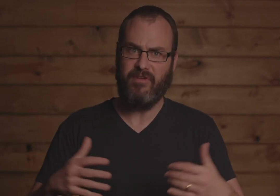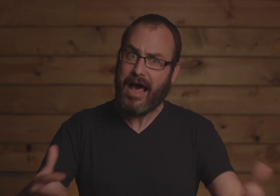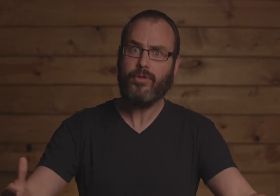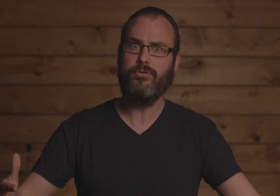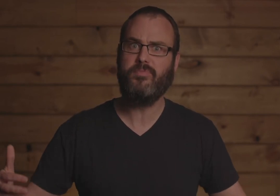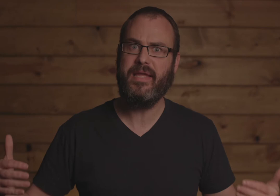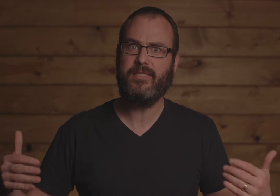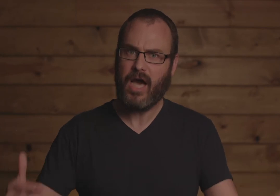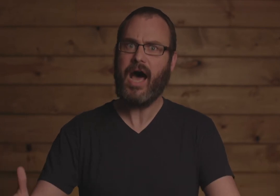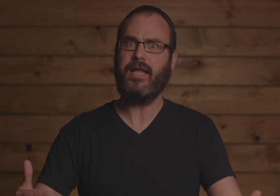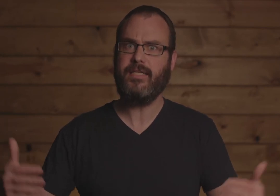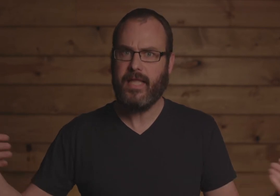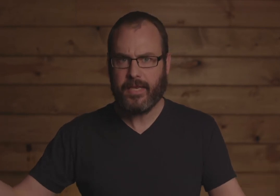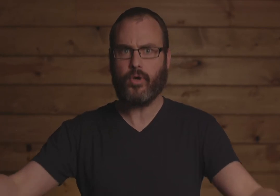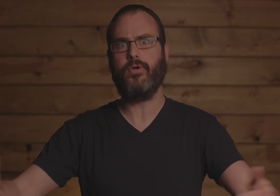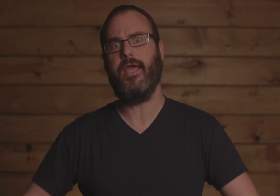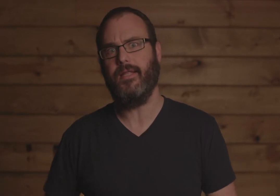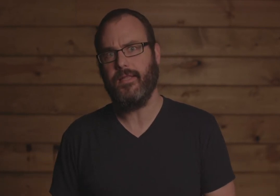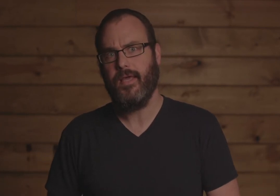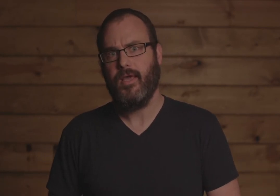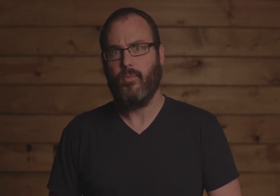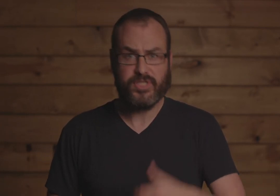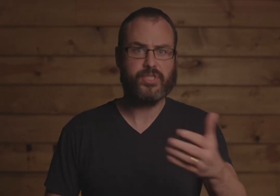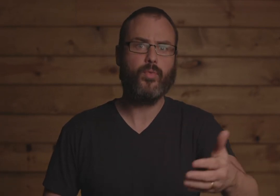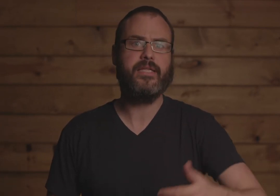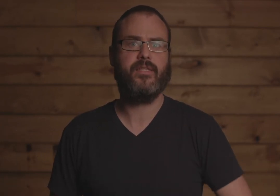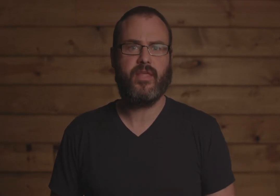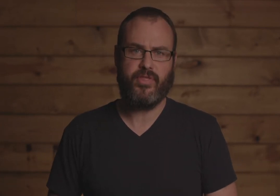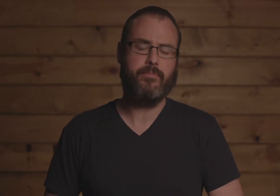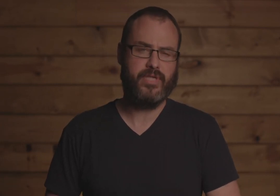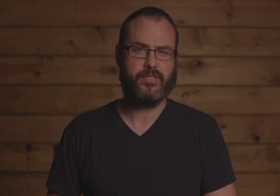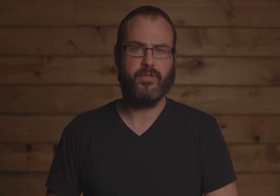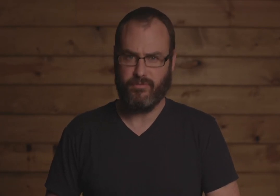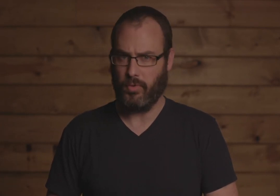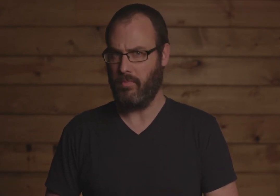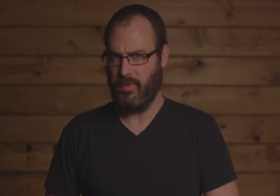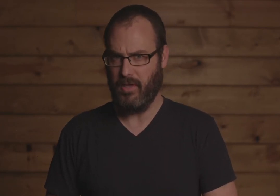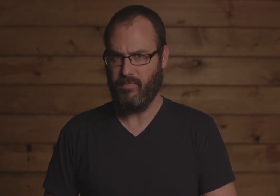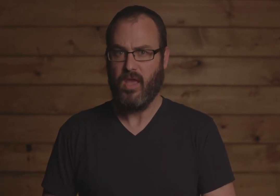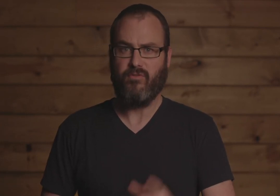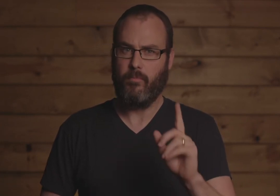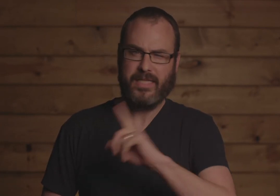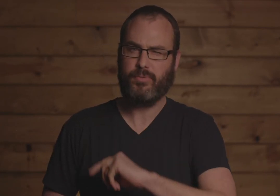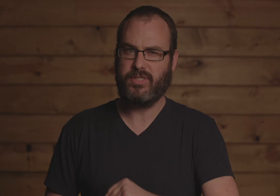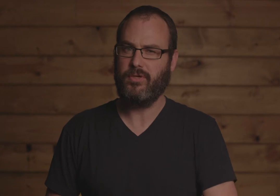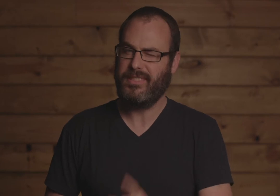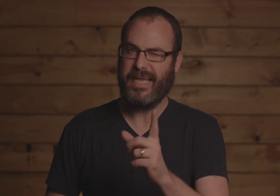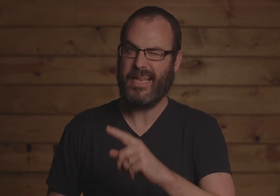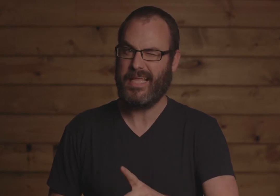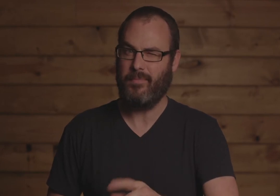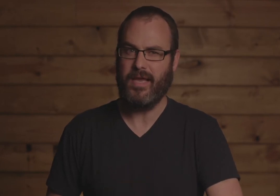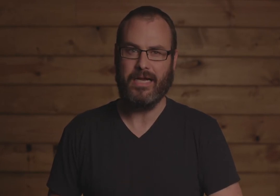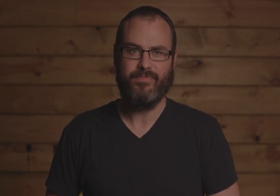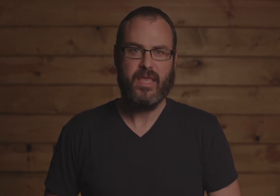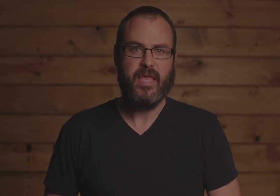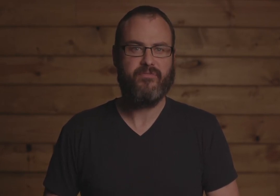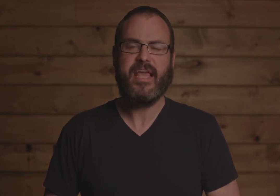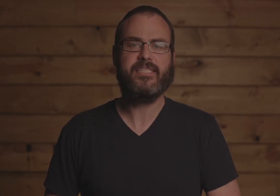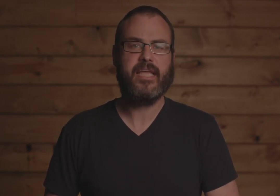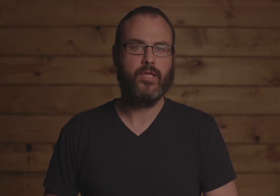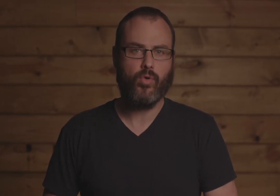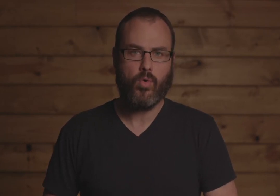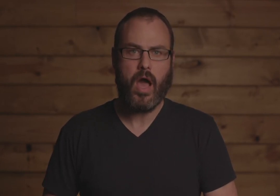if these are values being taught and inculcated, which is the reason that they object to the Florida bill. For best results, you gotta get them young.